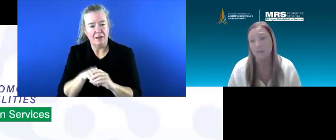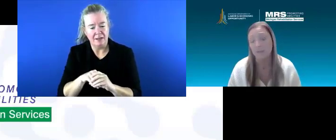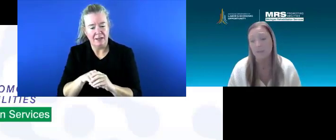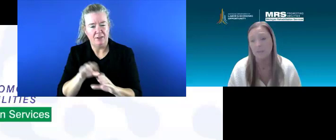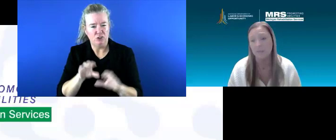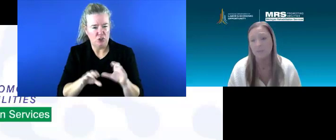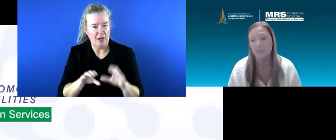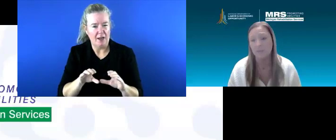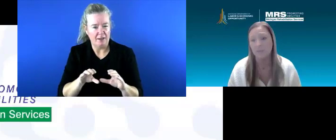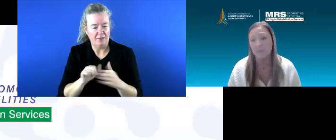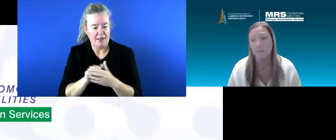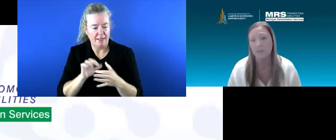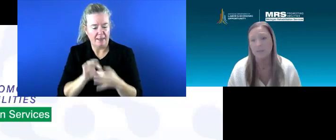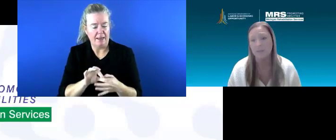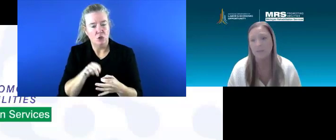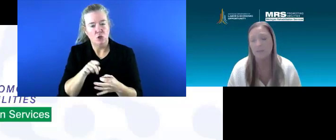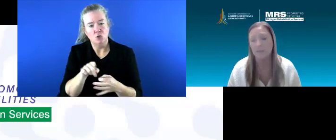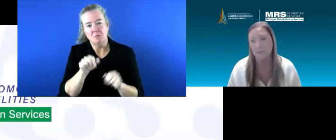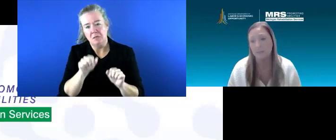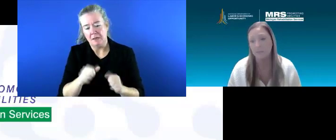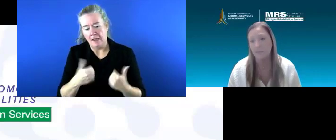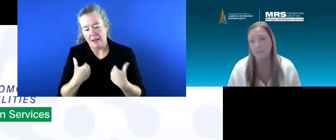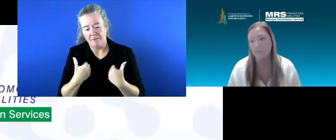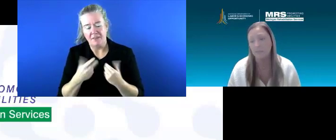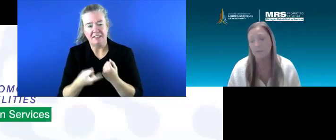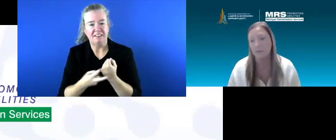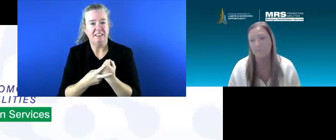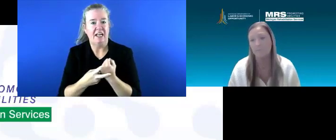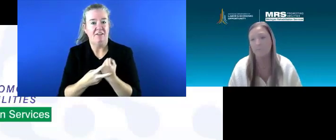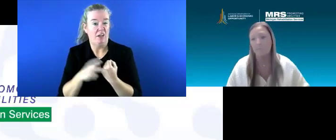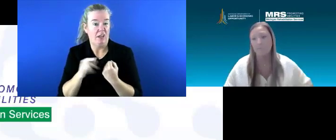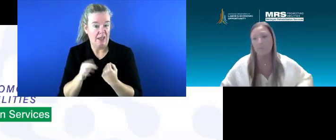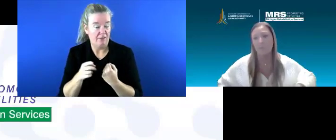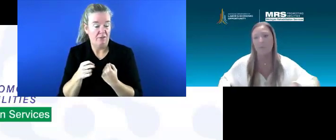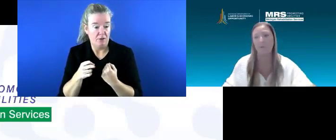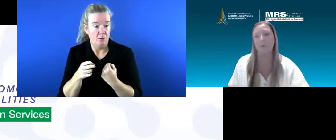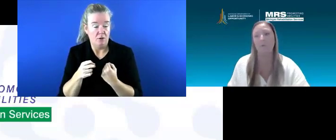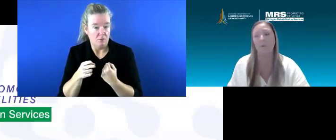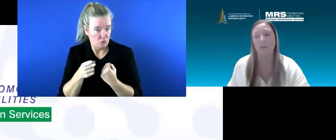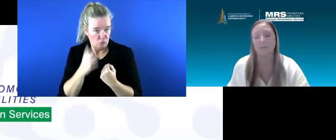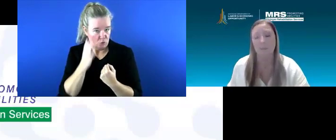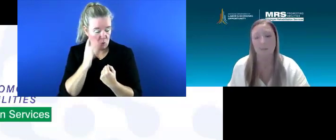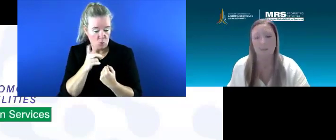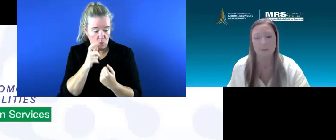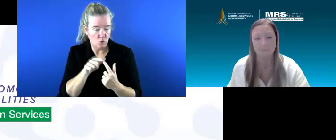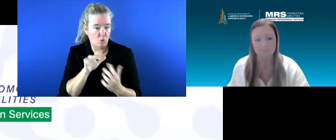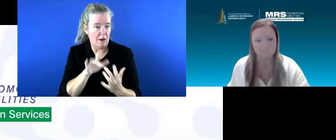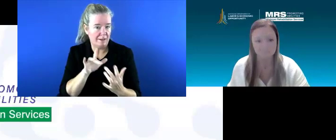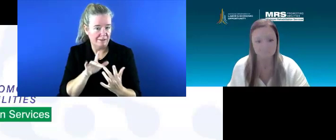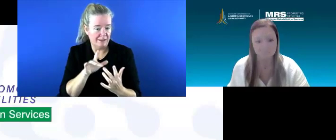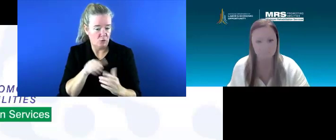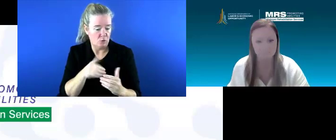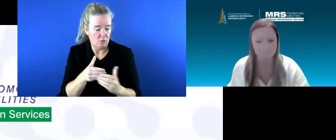chat so you can have that saved if, um, so you can know who to contact.